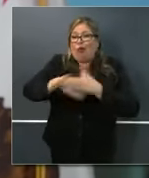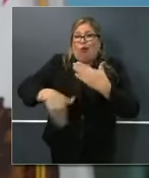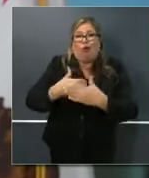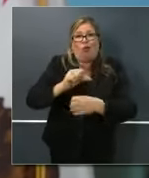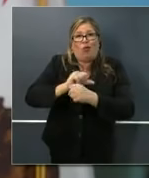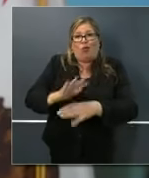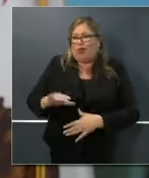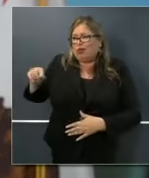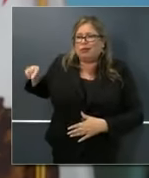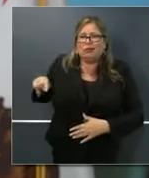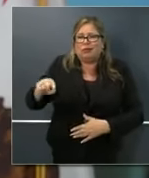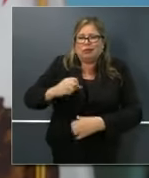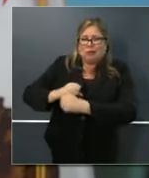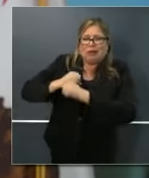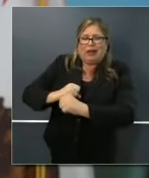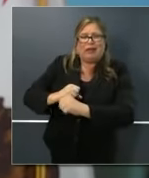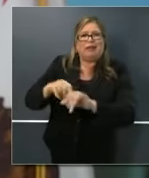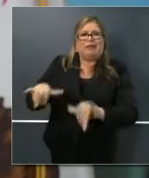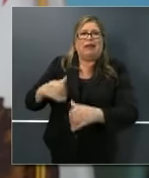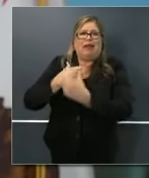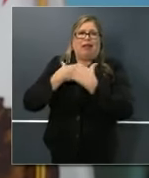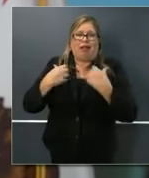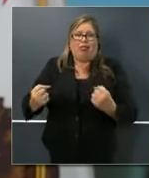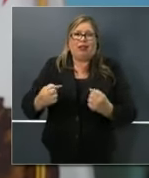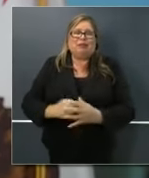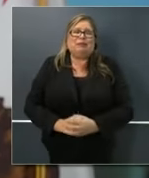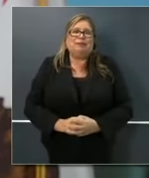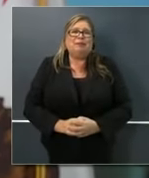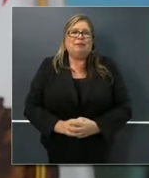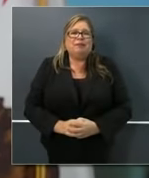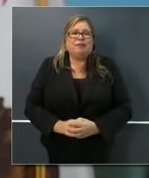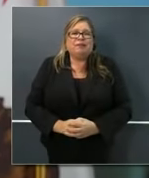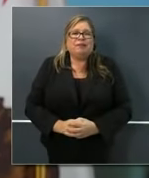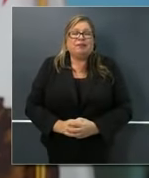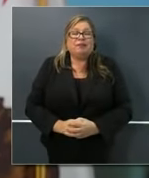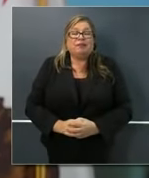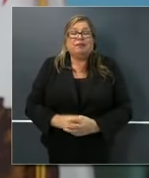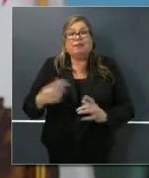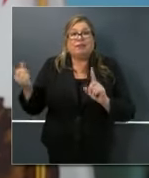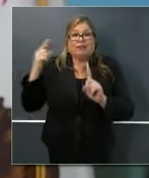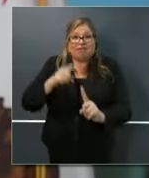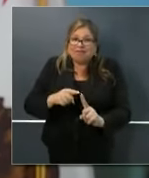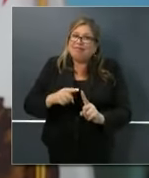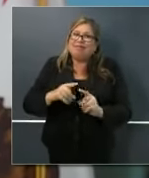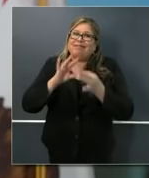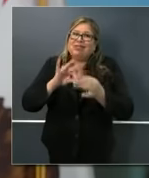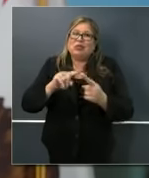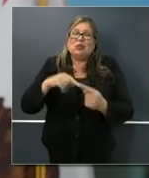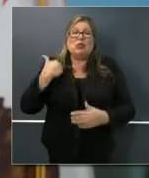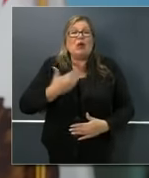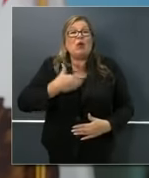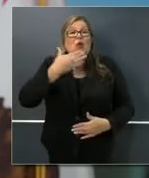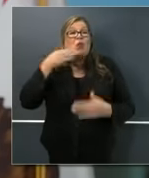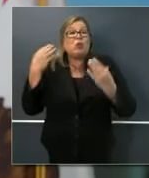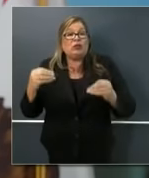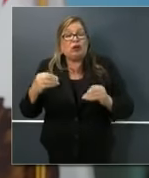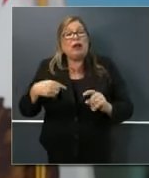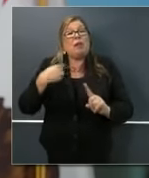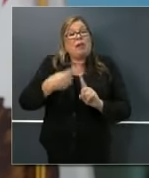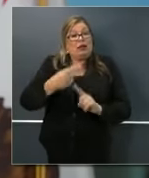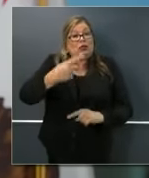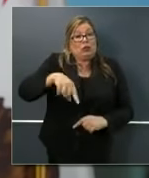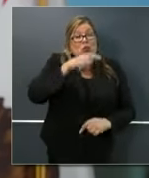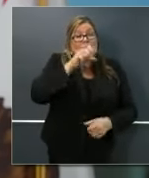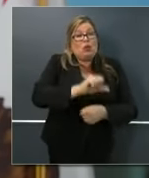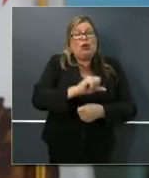are protected and healthy. And let me just make one final point about our grocery workers and our pharmacists as well and